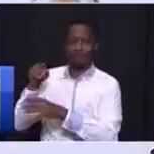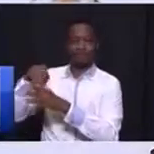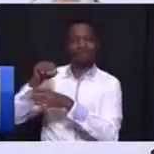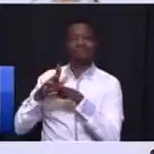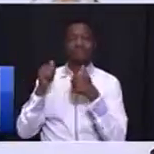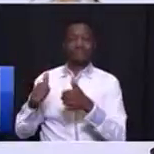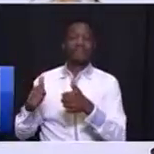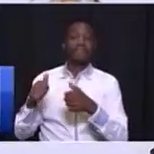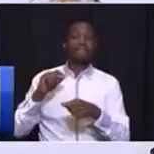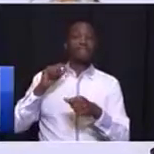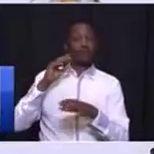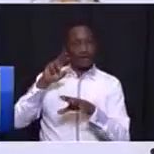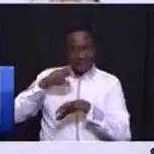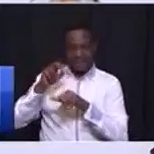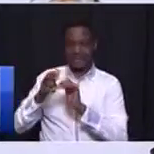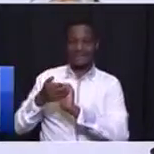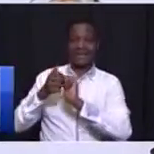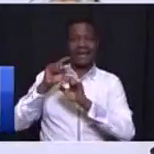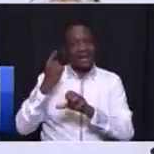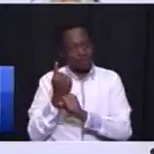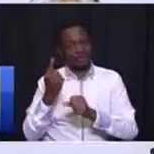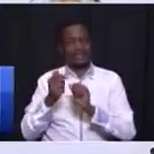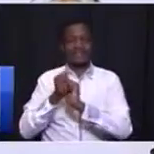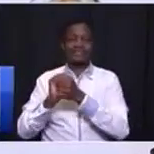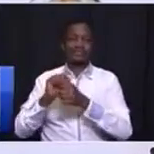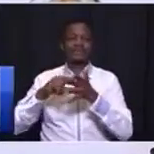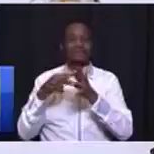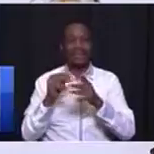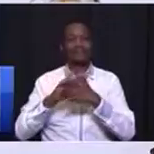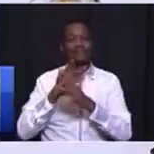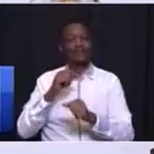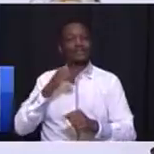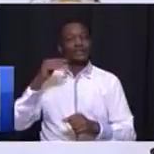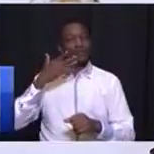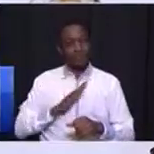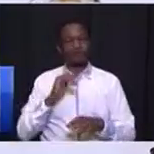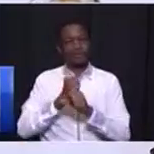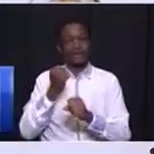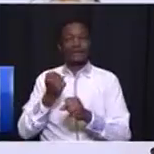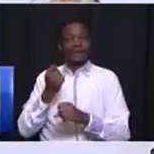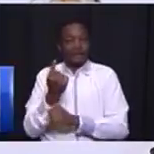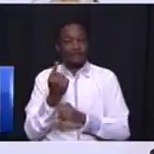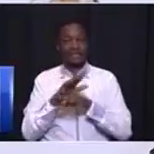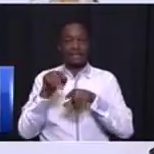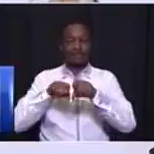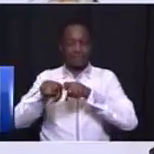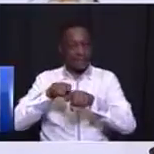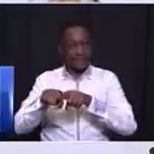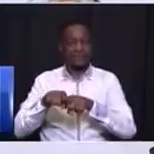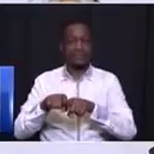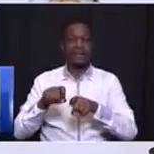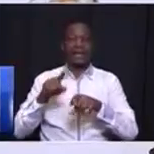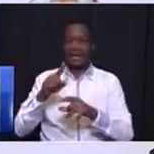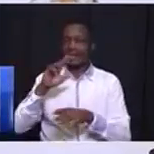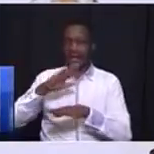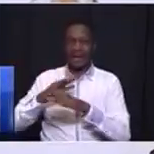to make Houghton more competitive with regard to sporting, but to get more young people in our communities,